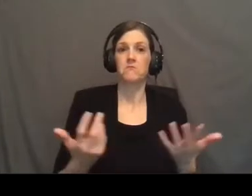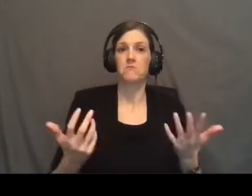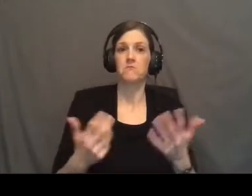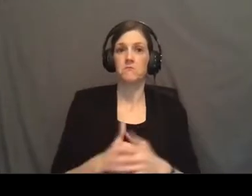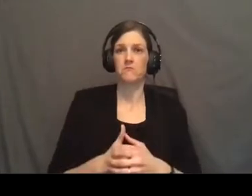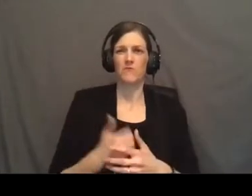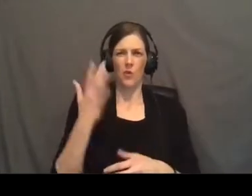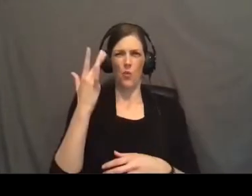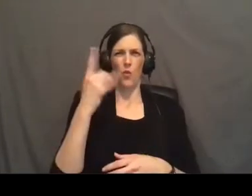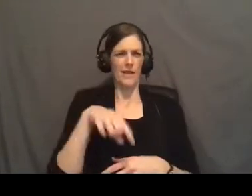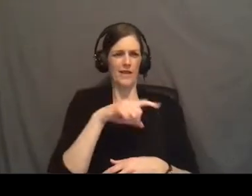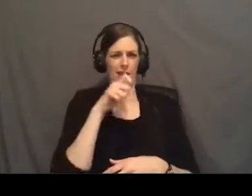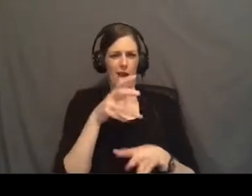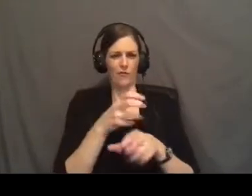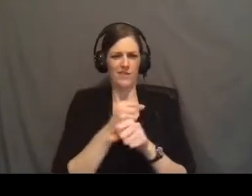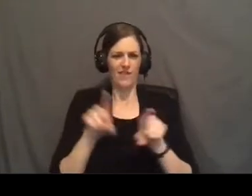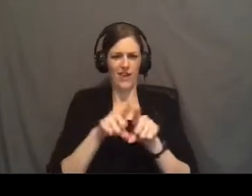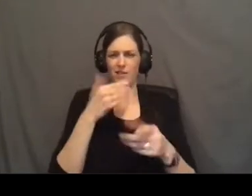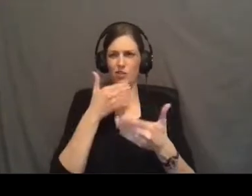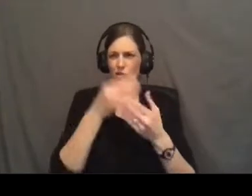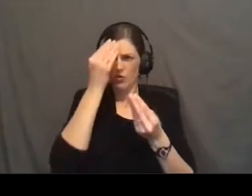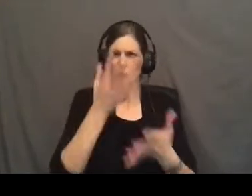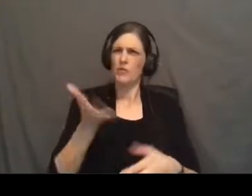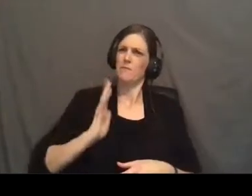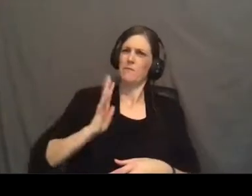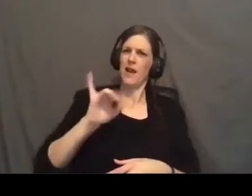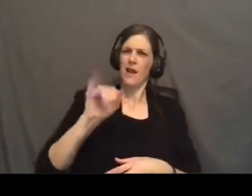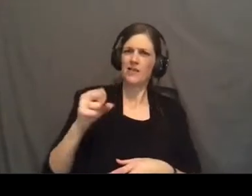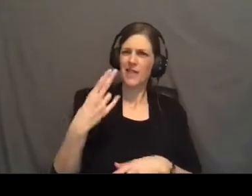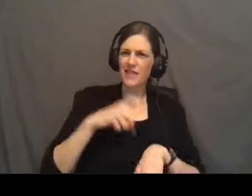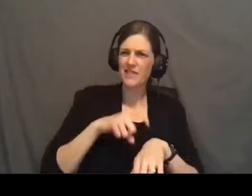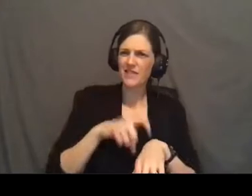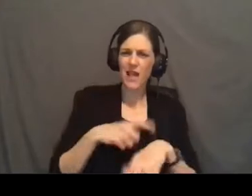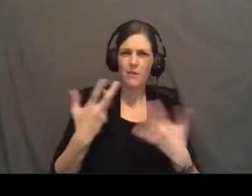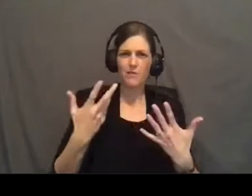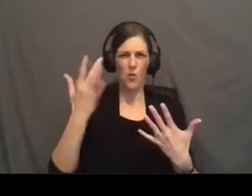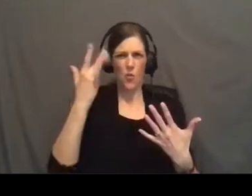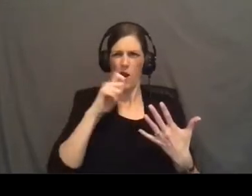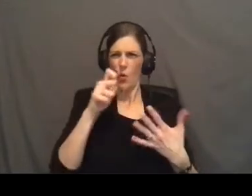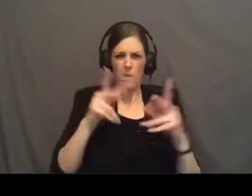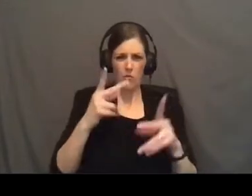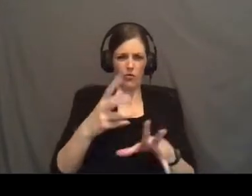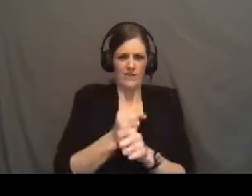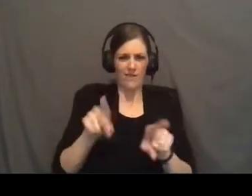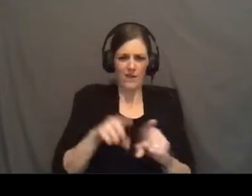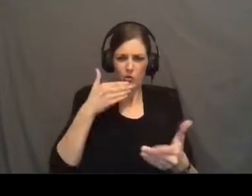Why didn't they receive it as good news back in Isaiah's time when Jesus came? Why don't people receive it as good news today?